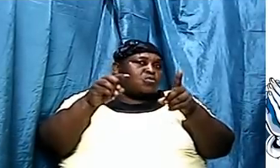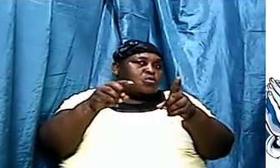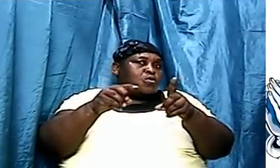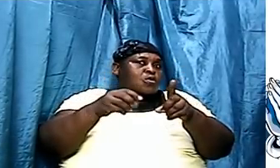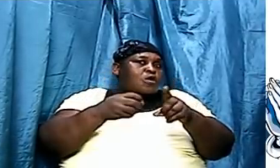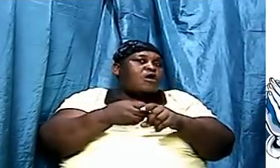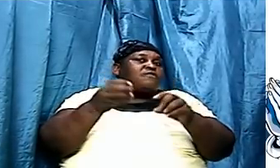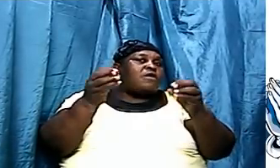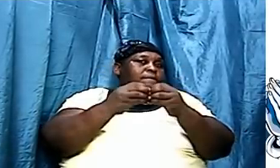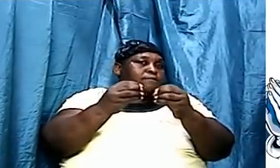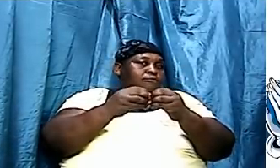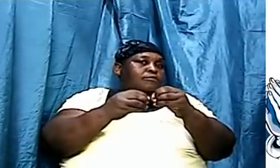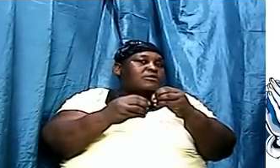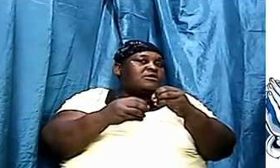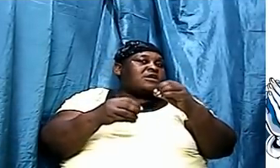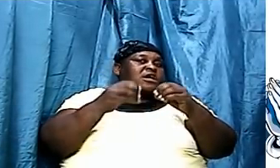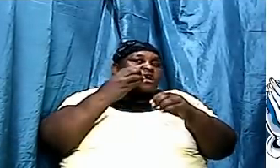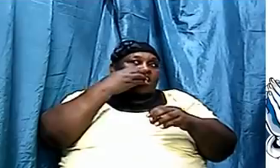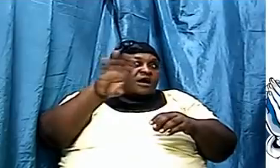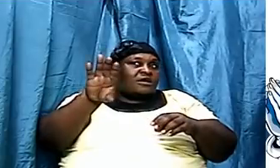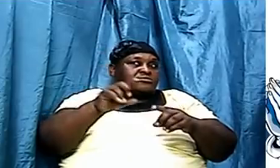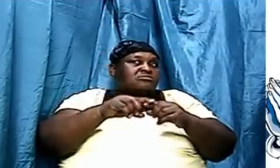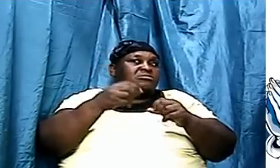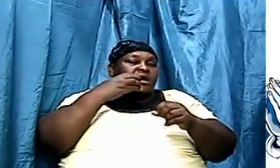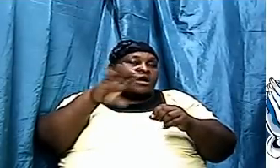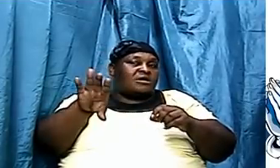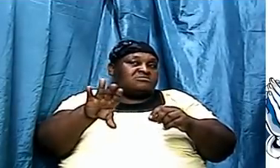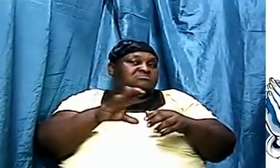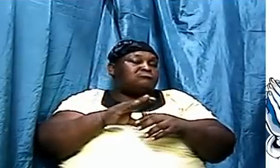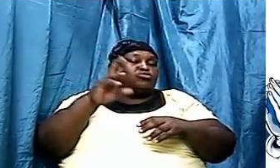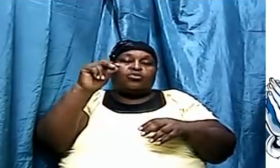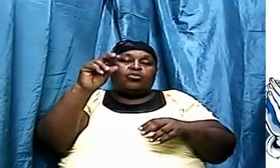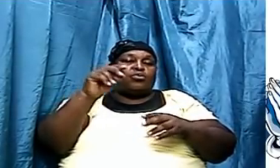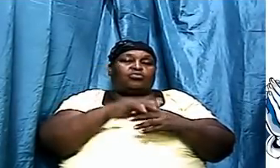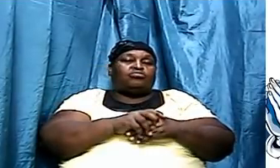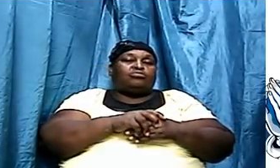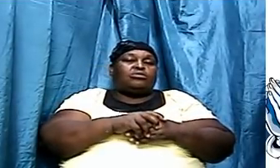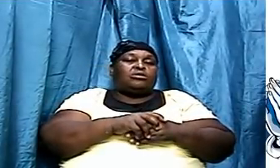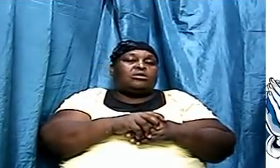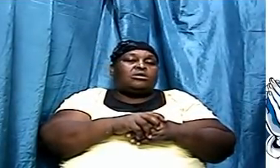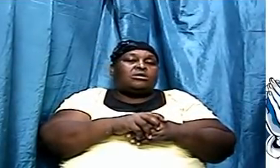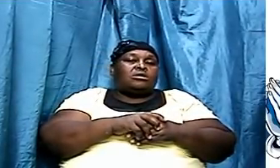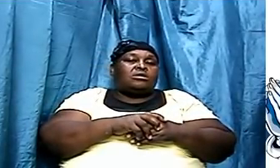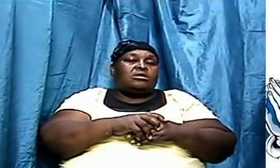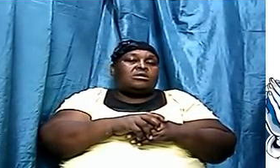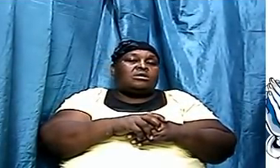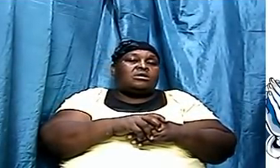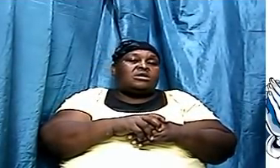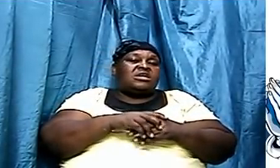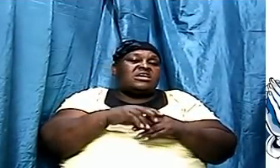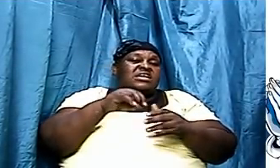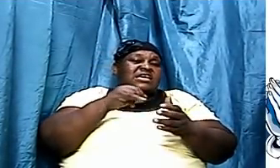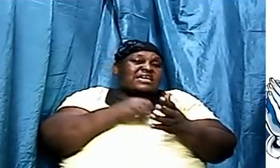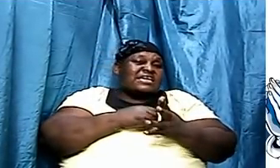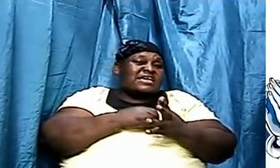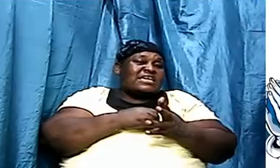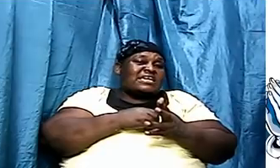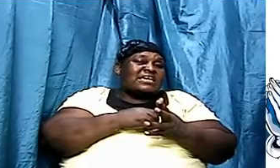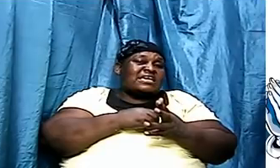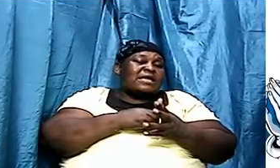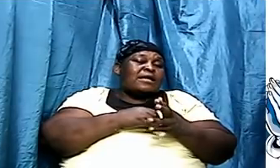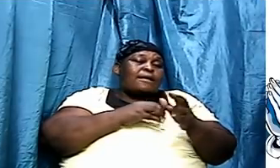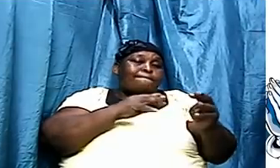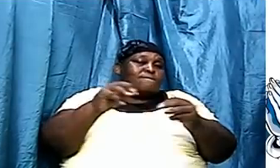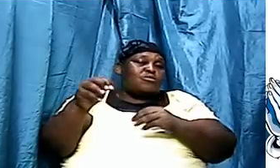unless there's a catalyst or something pushing it to that form if leave is natural state it moves from heat to